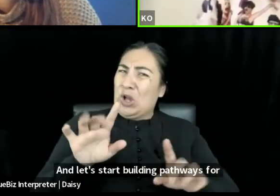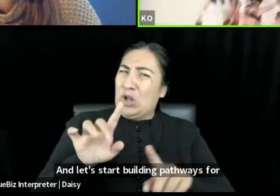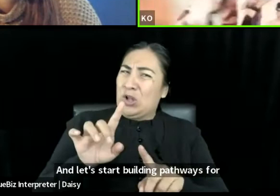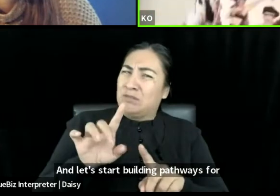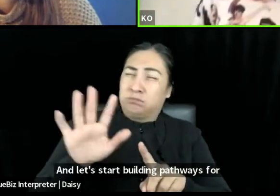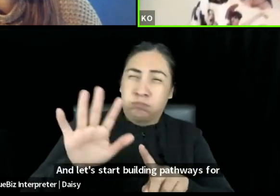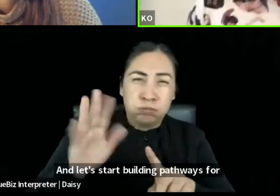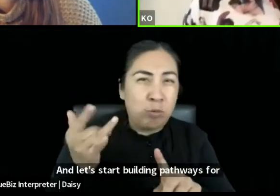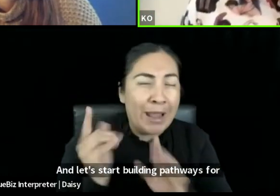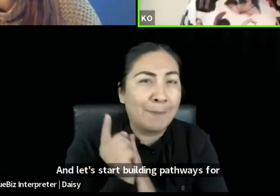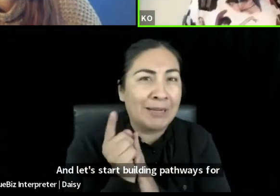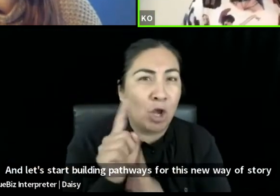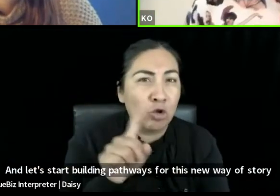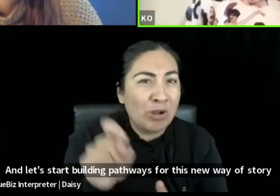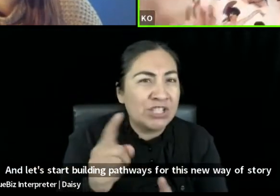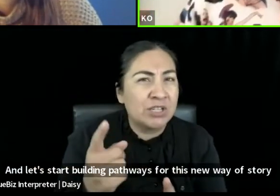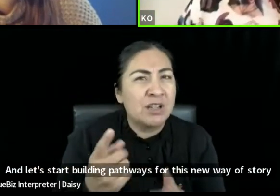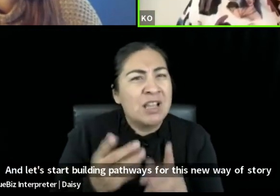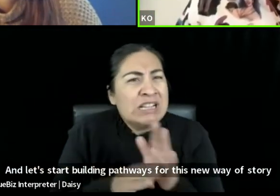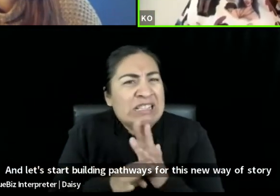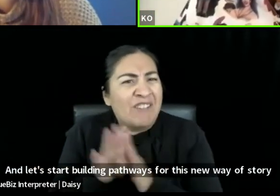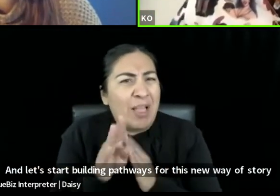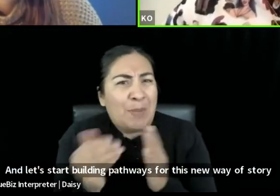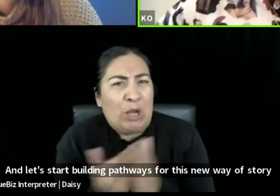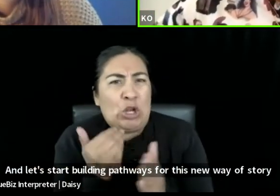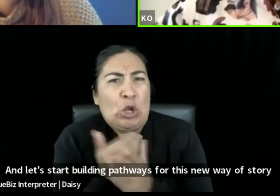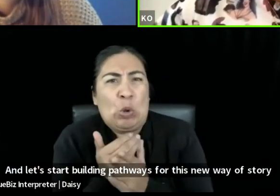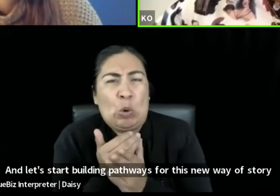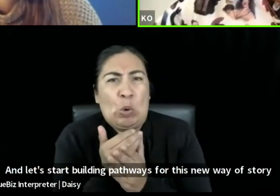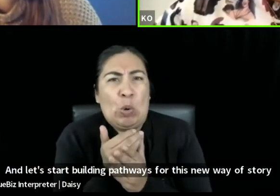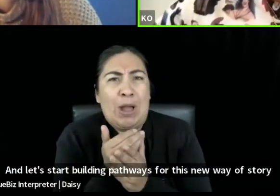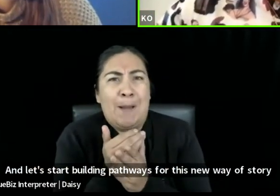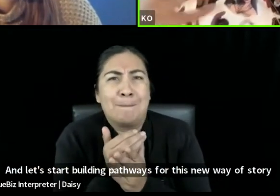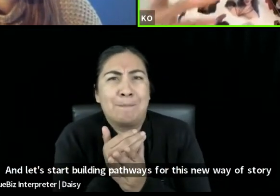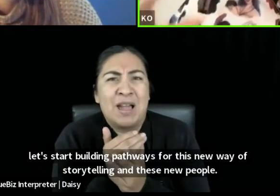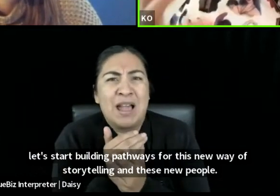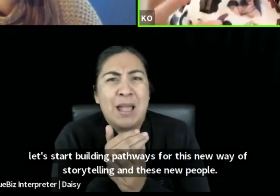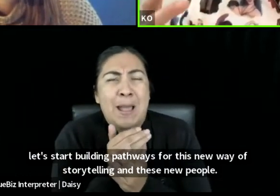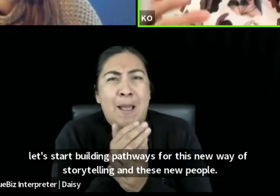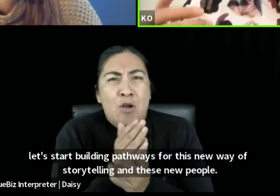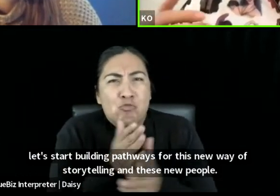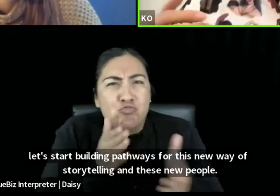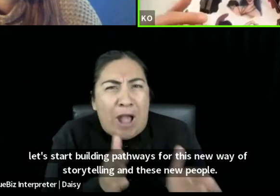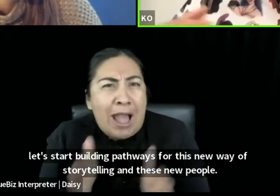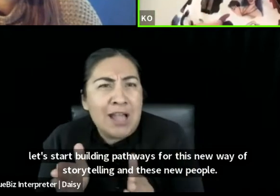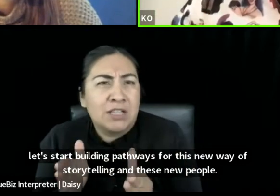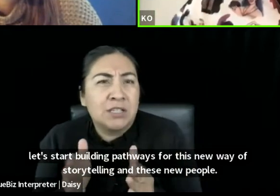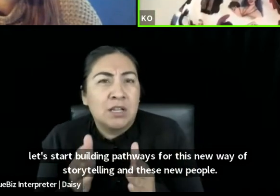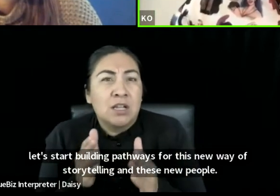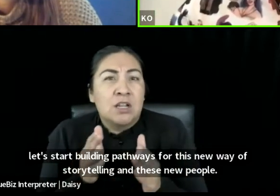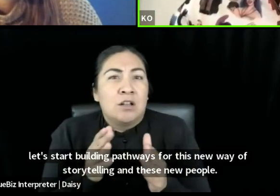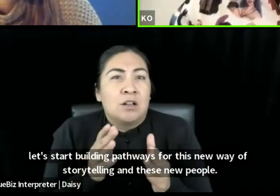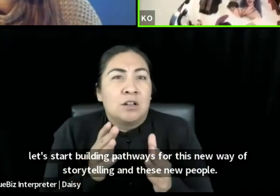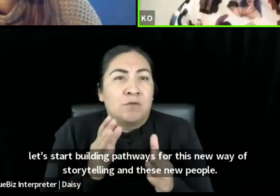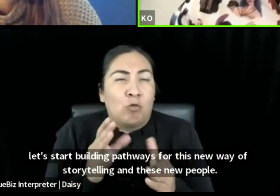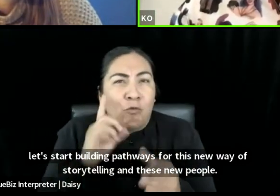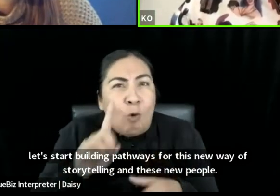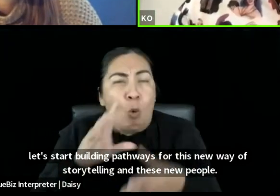new way of storytelling and these new people. Um, I think that's the thing that's going to save us. And